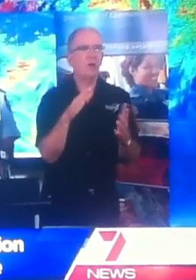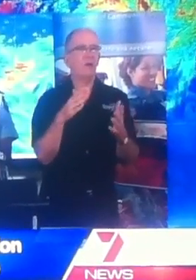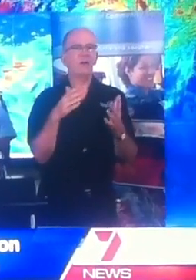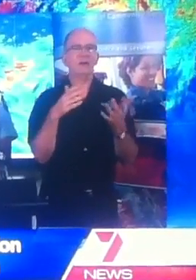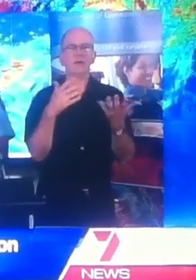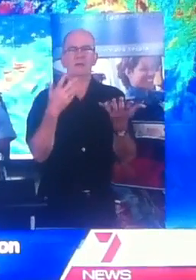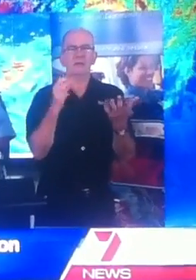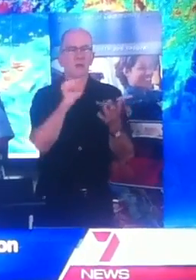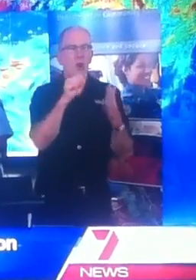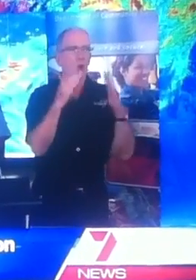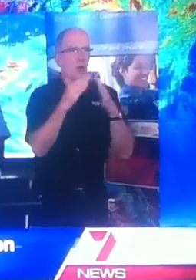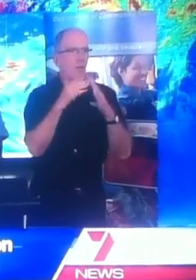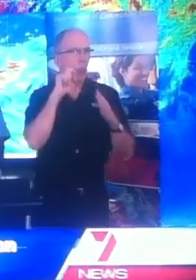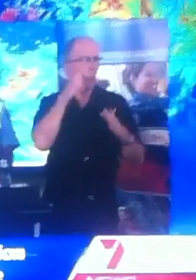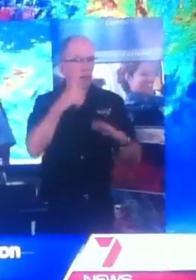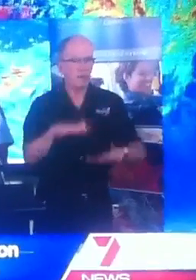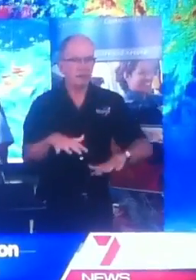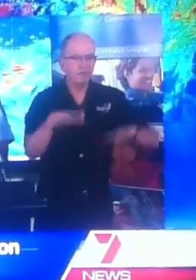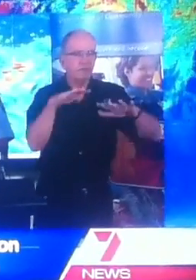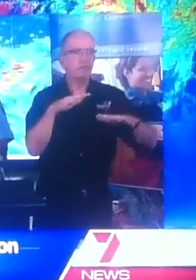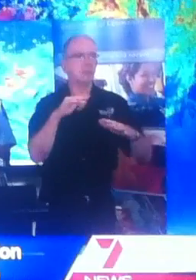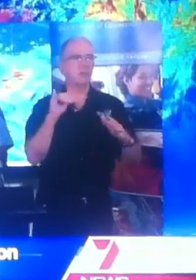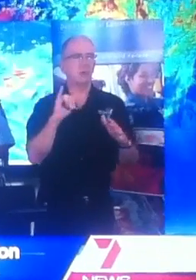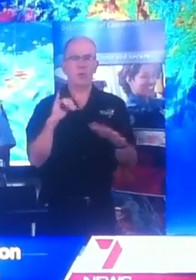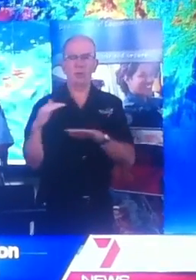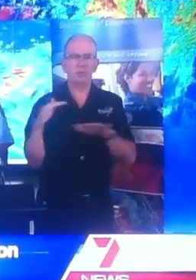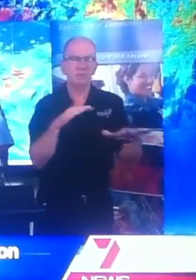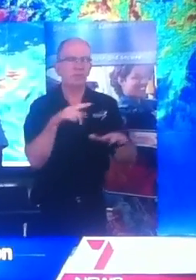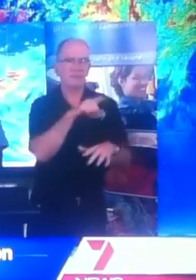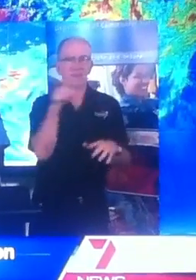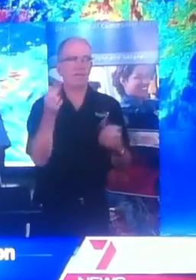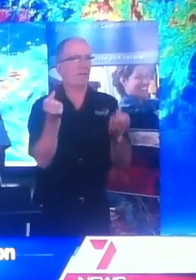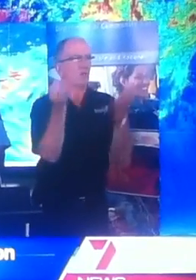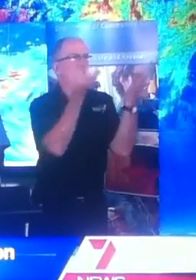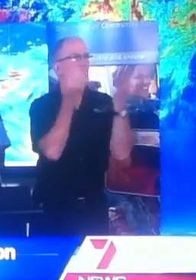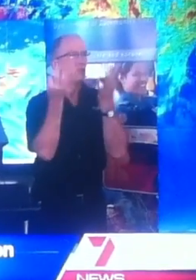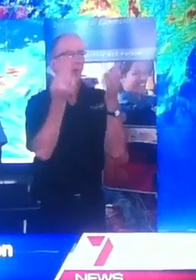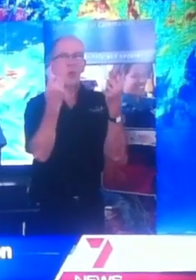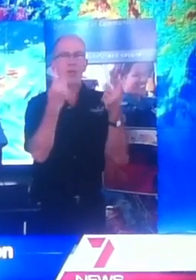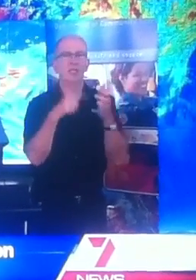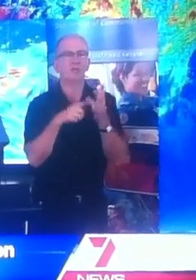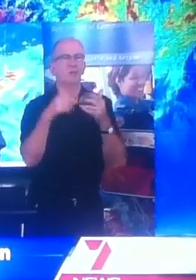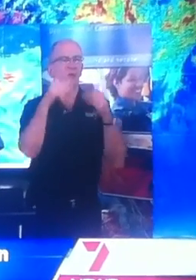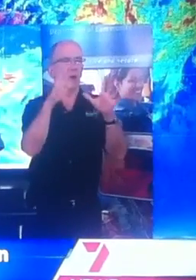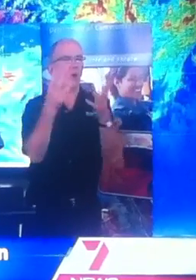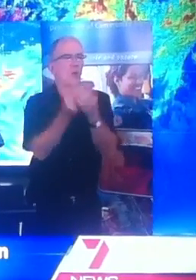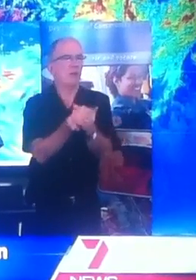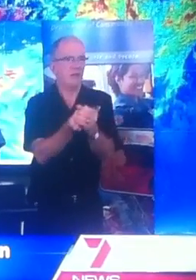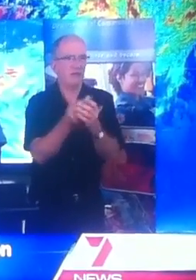inundation area and you are not able to find accommodation with a friend or a family member.